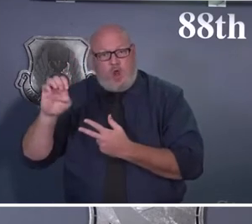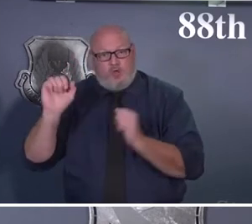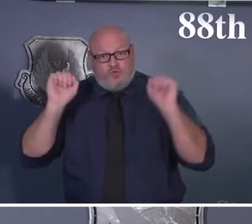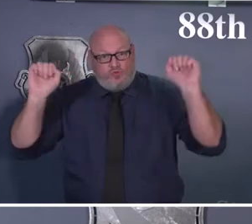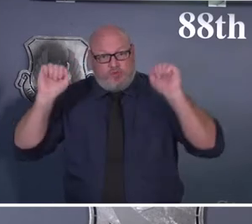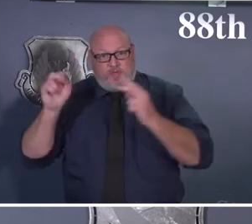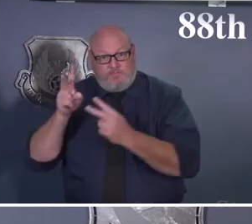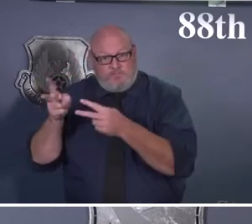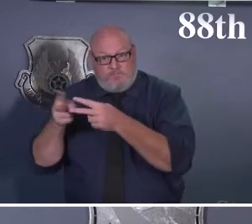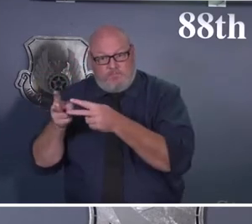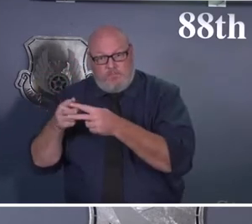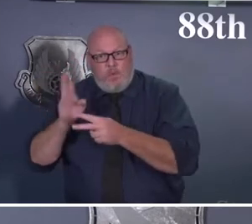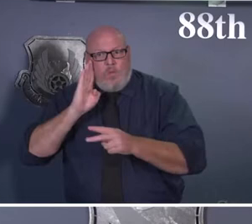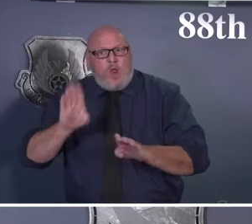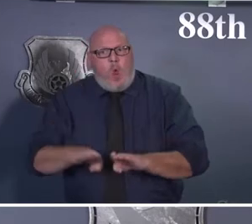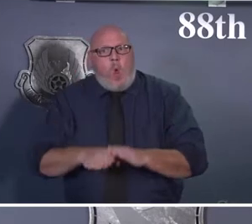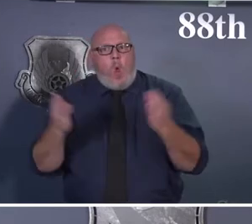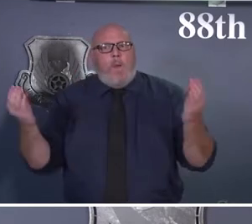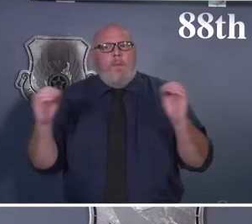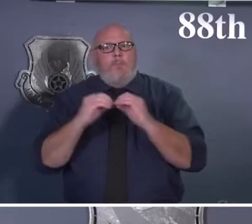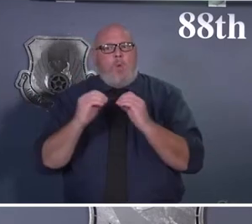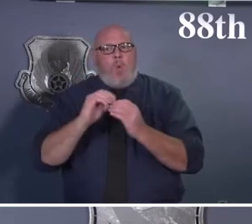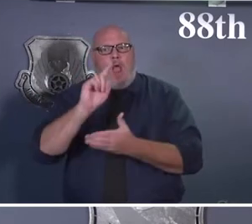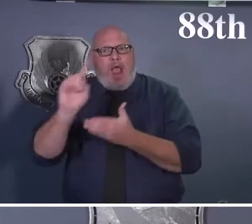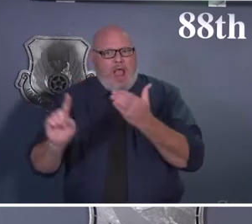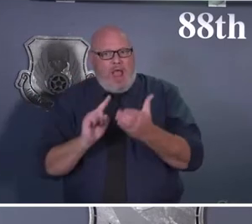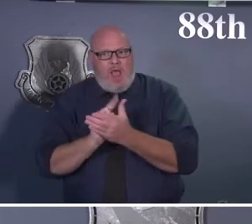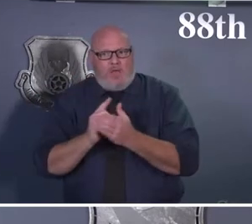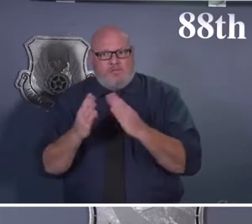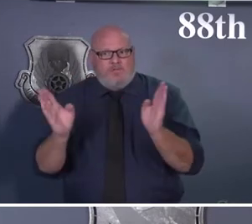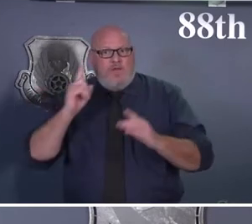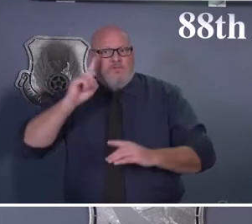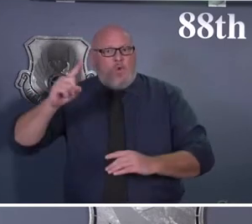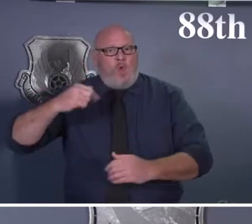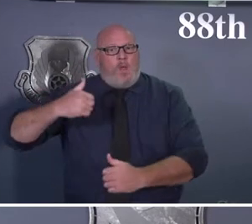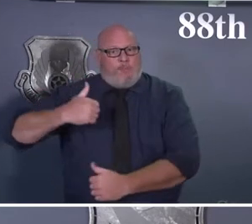For those of us who are subject to fitness testing, that is back on as well.